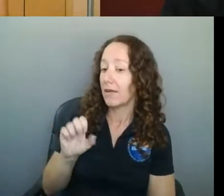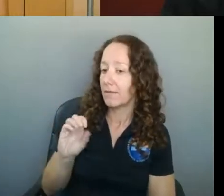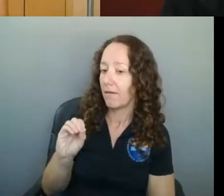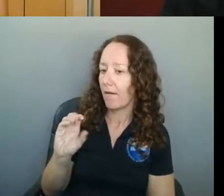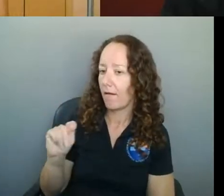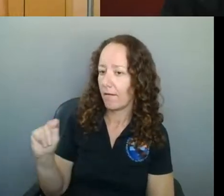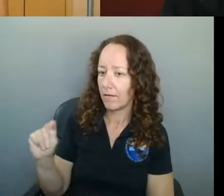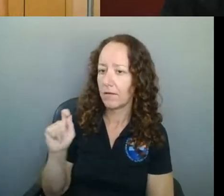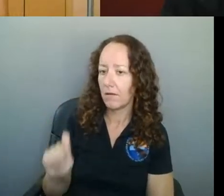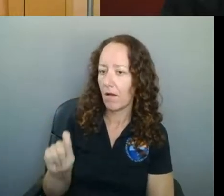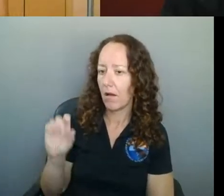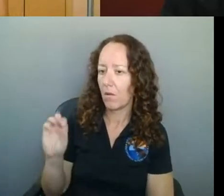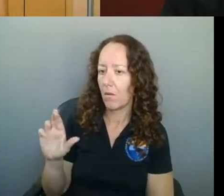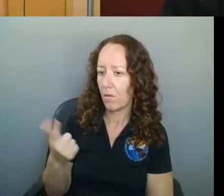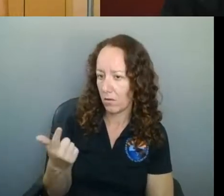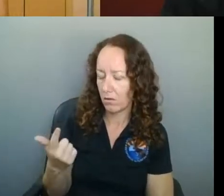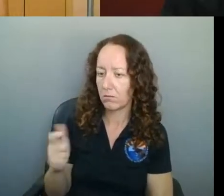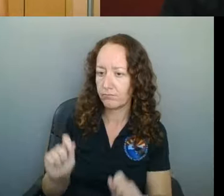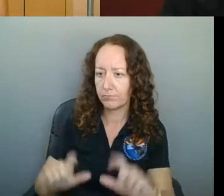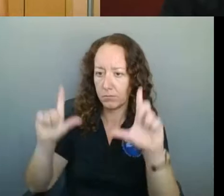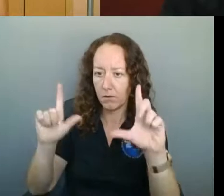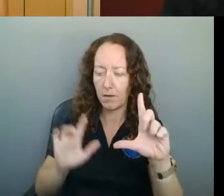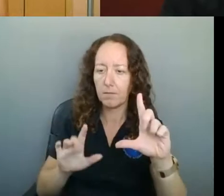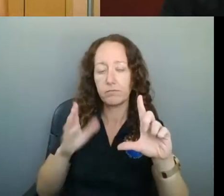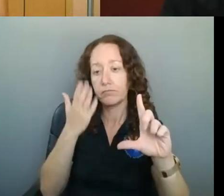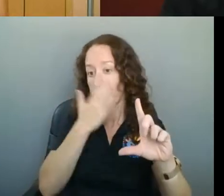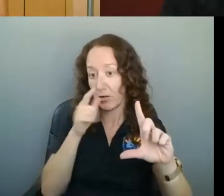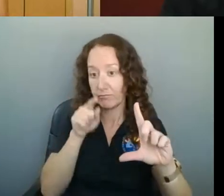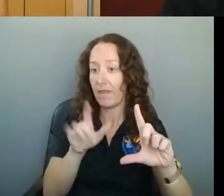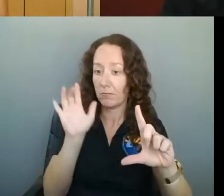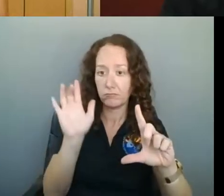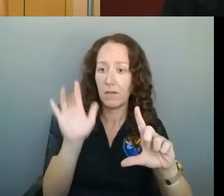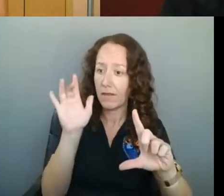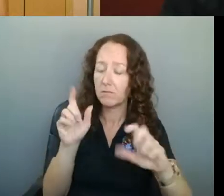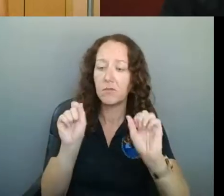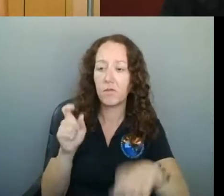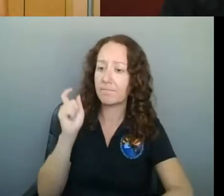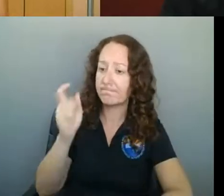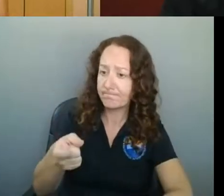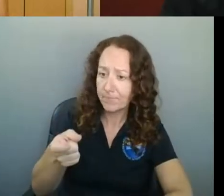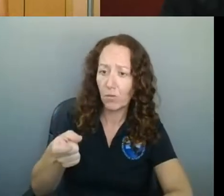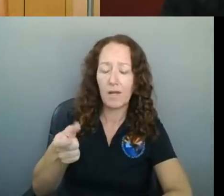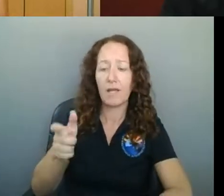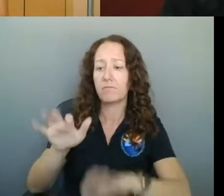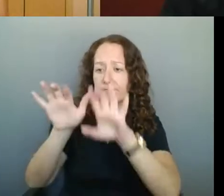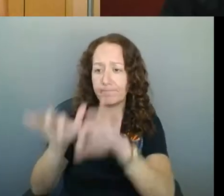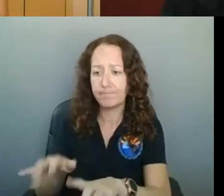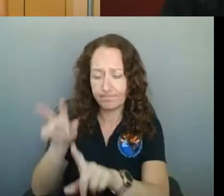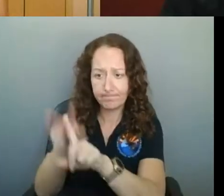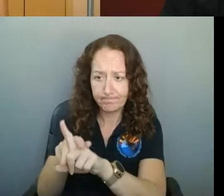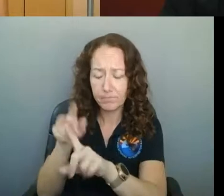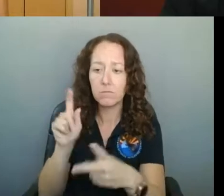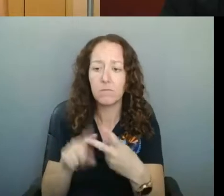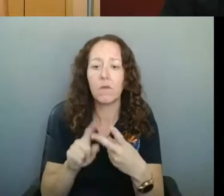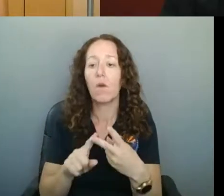And you can click on there, you can donate right online, or you can fill out a form and send it into the